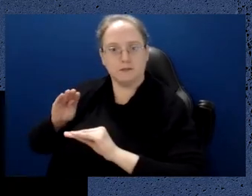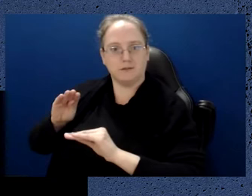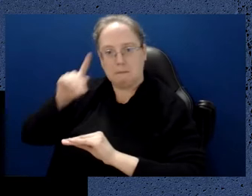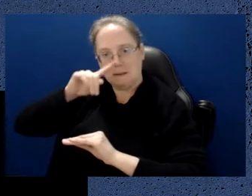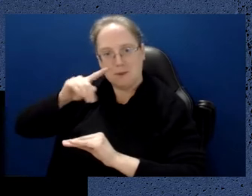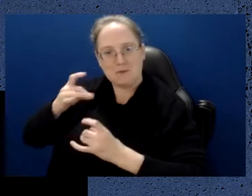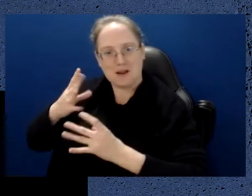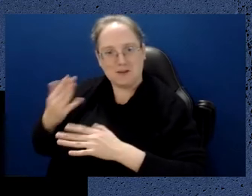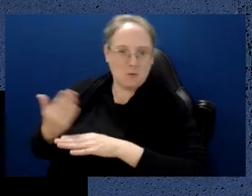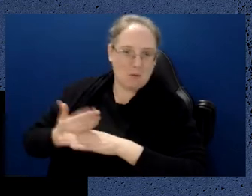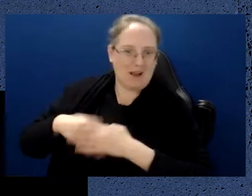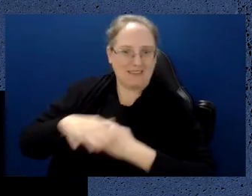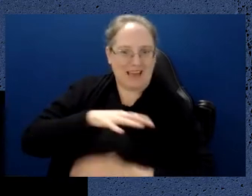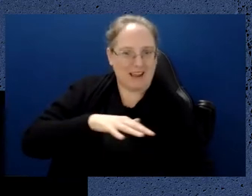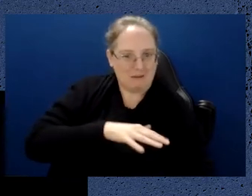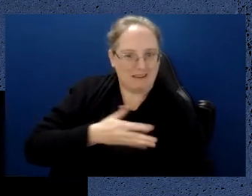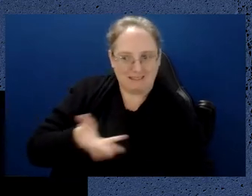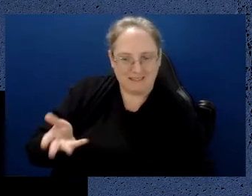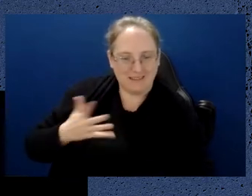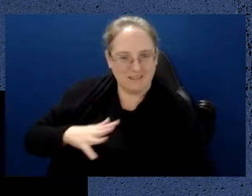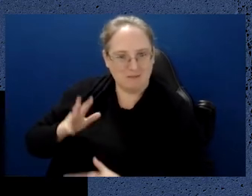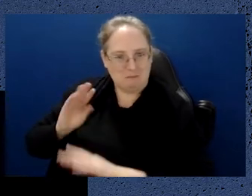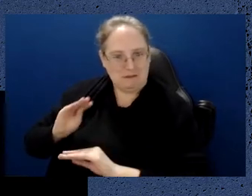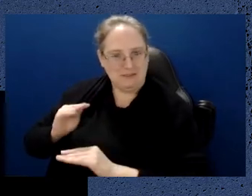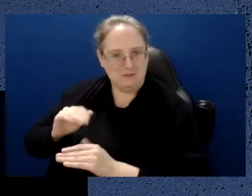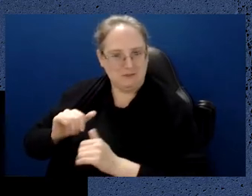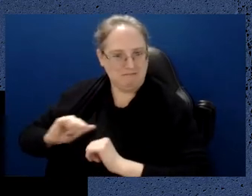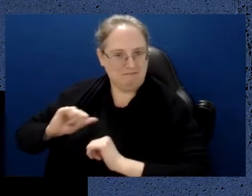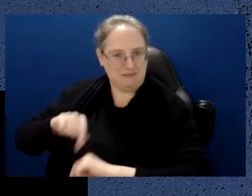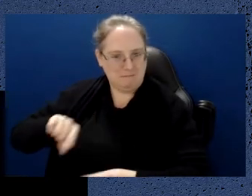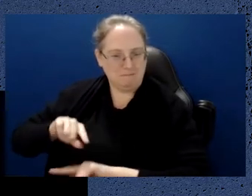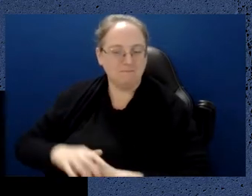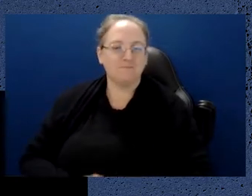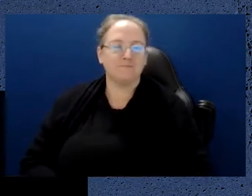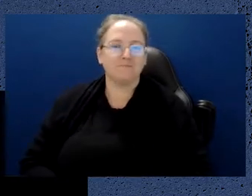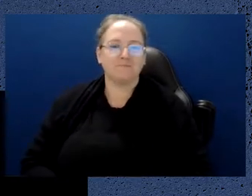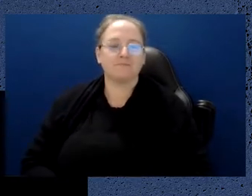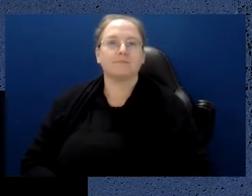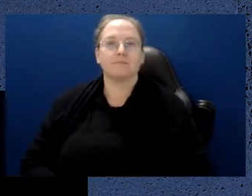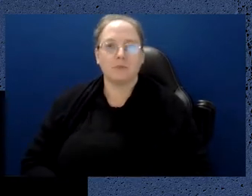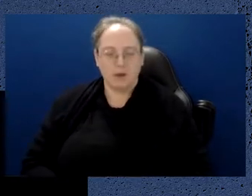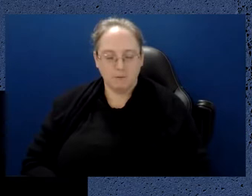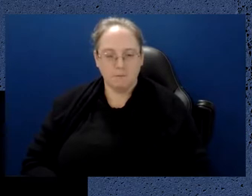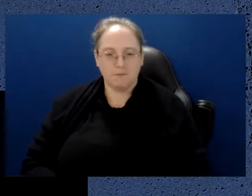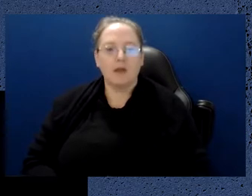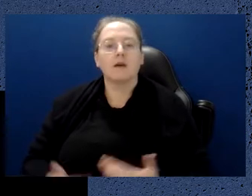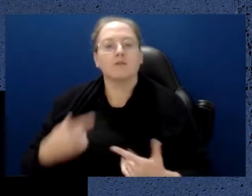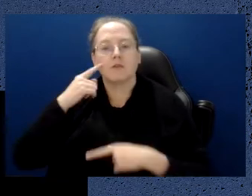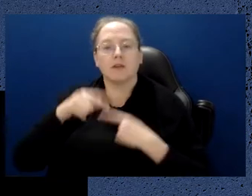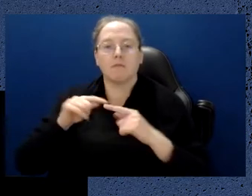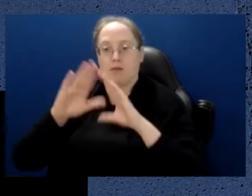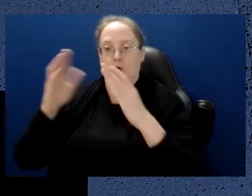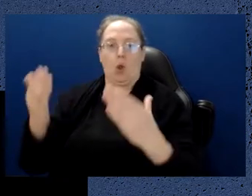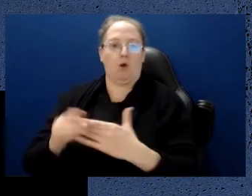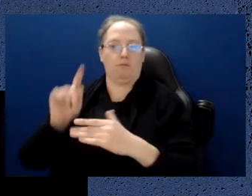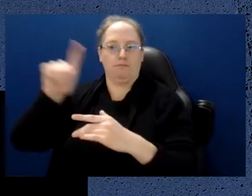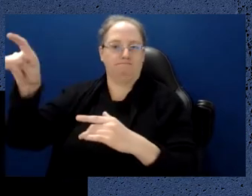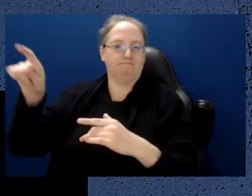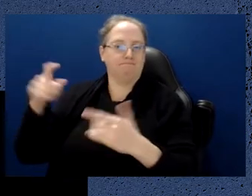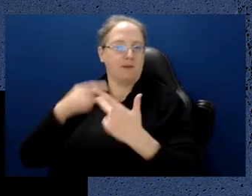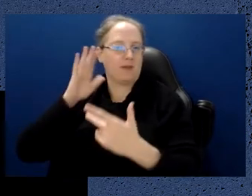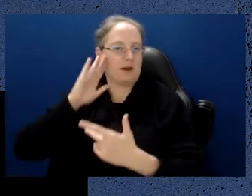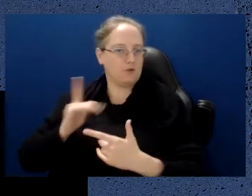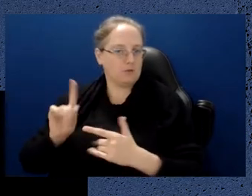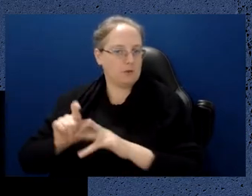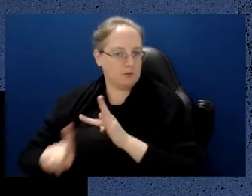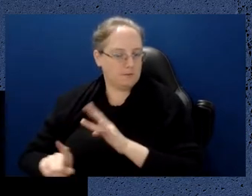So let me just say a few things about the global activity and where other countries are heading. So it's pretty clear that the